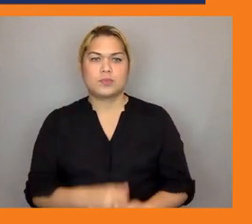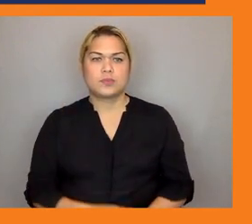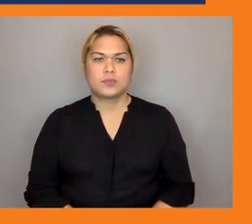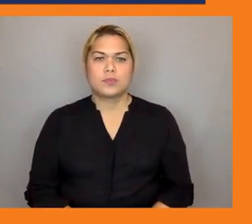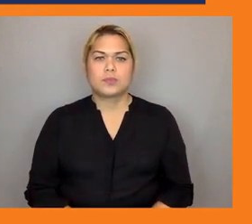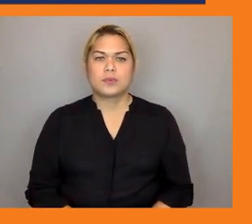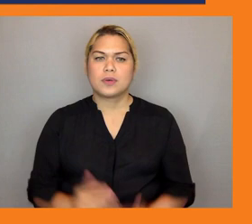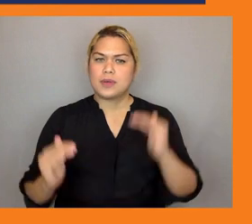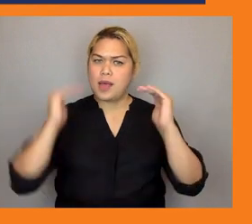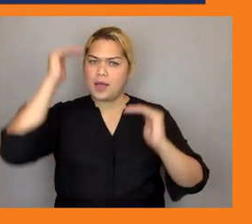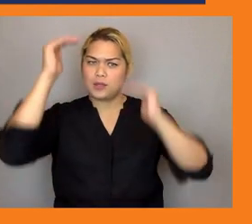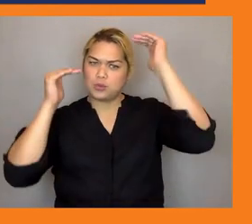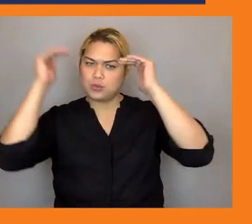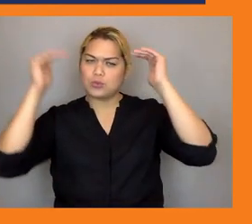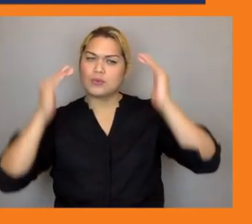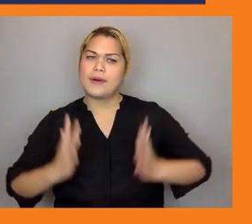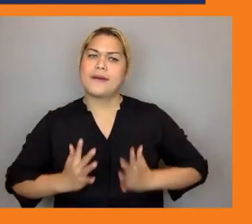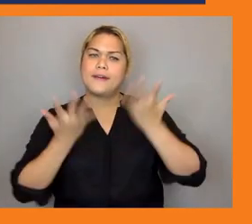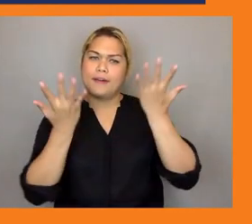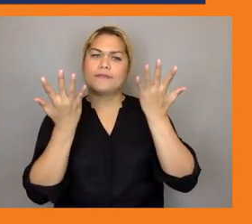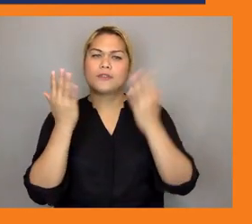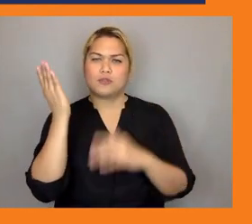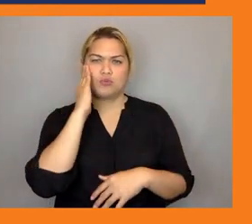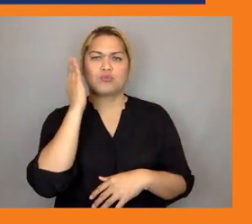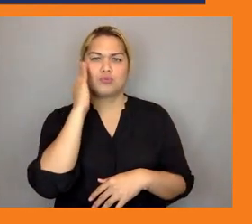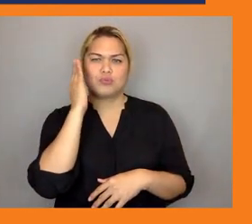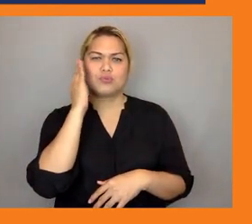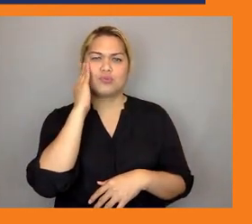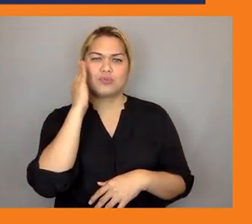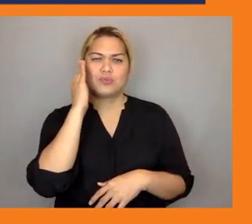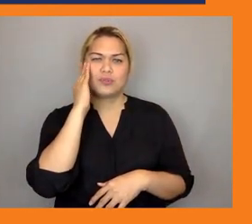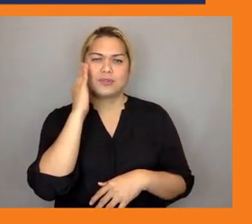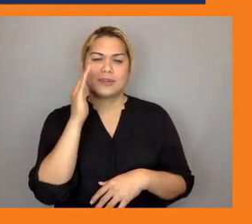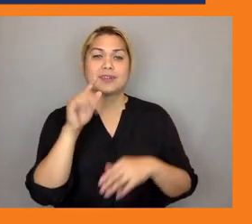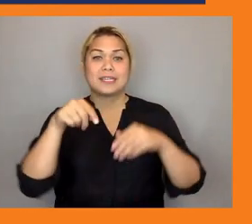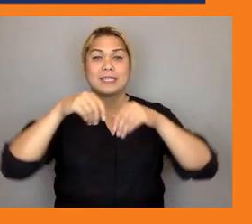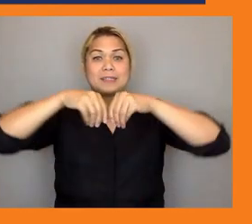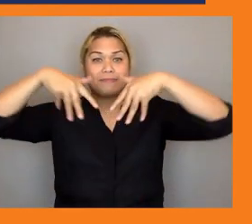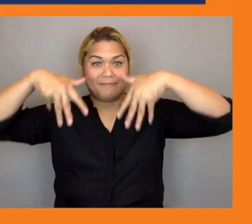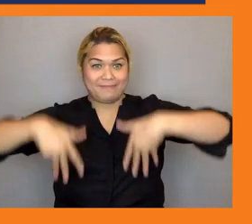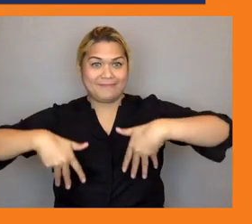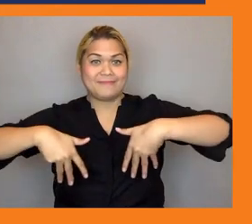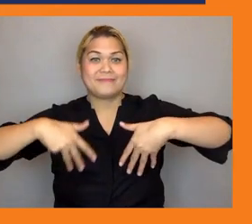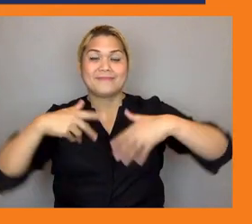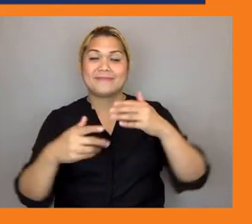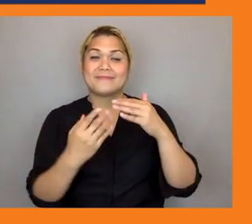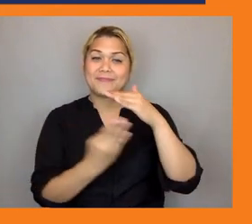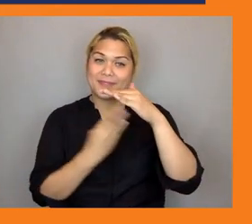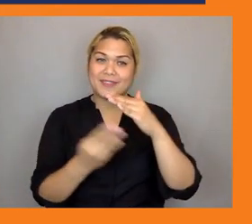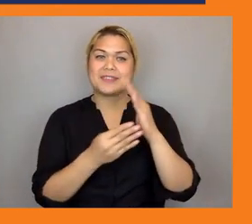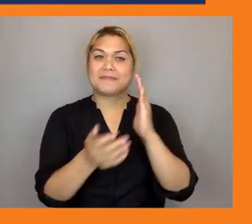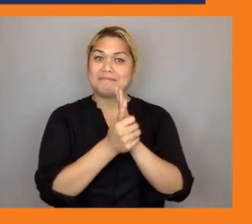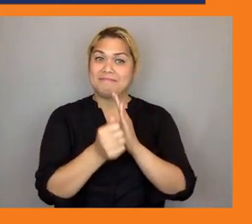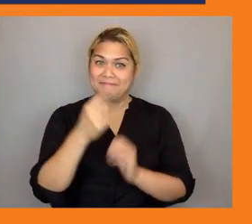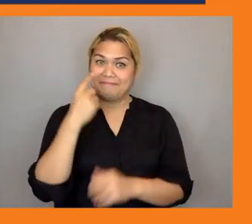actually a global framework on on on core skills and the basic skills for green jobs are considered part of that so